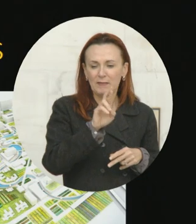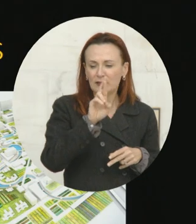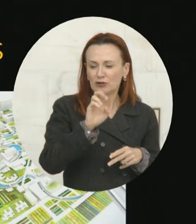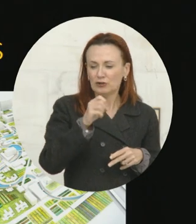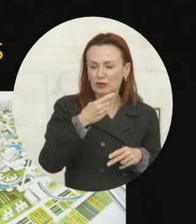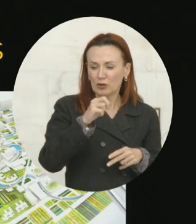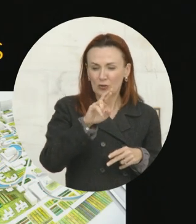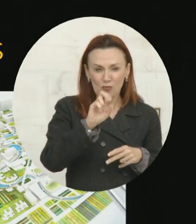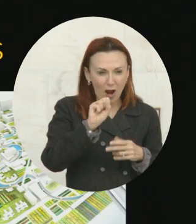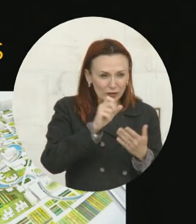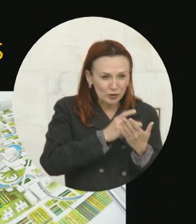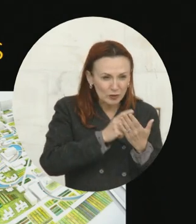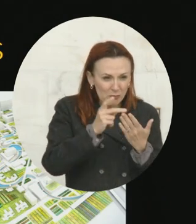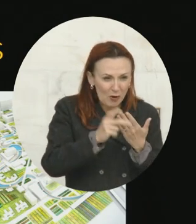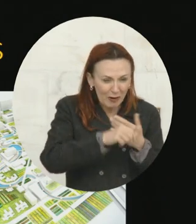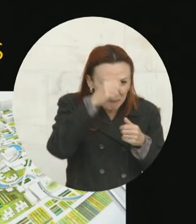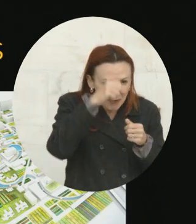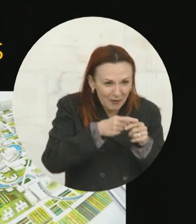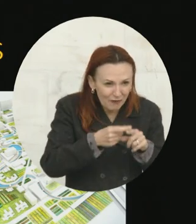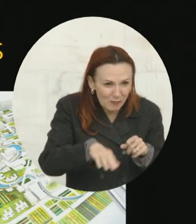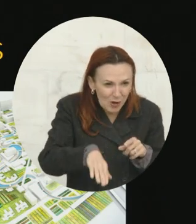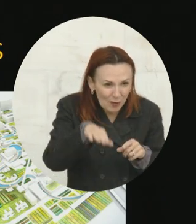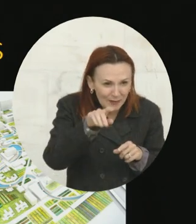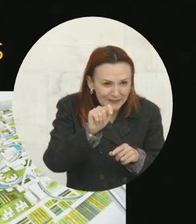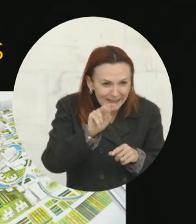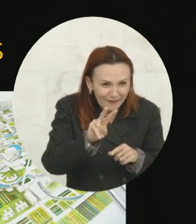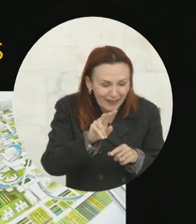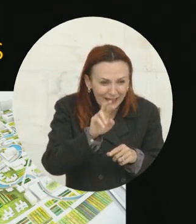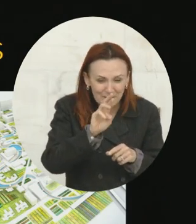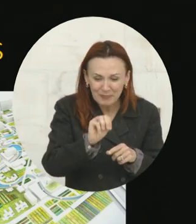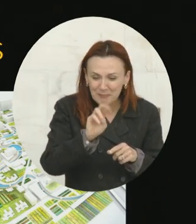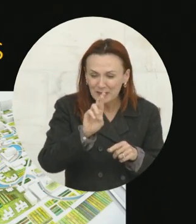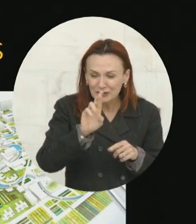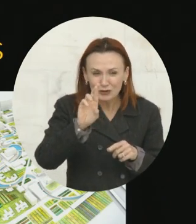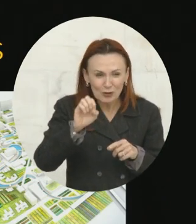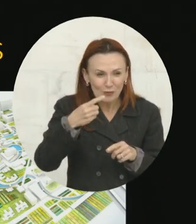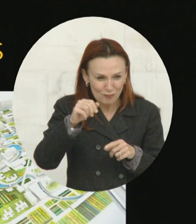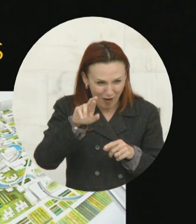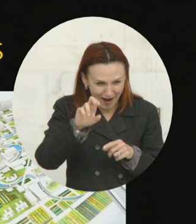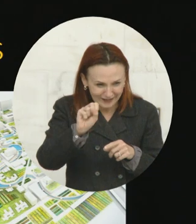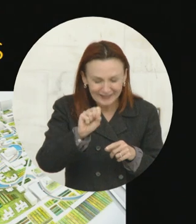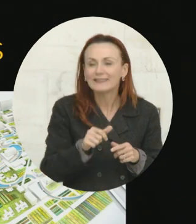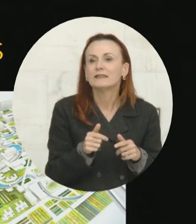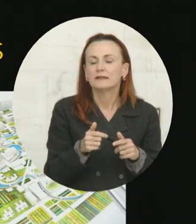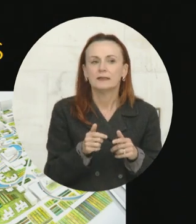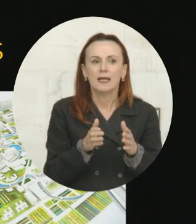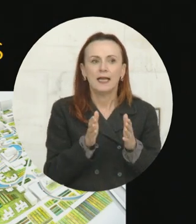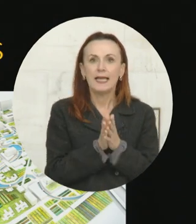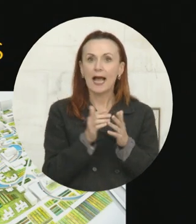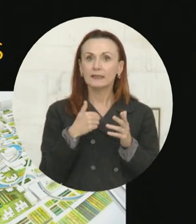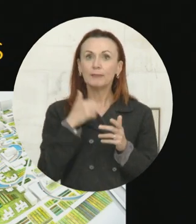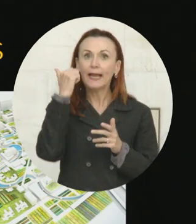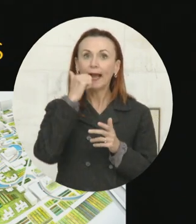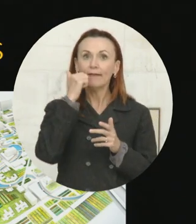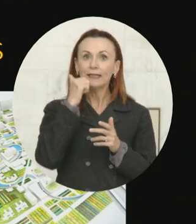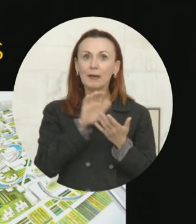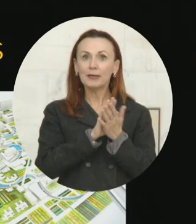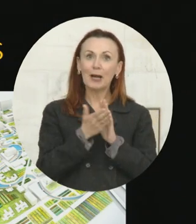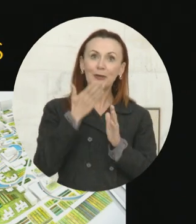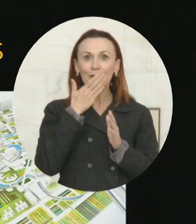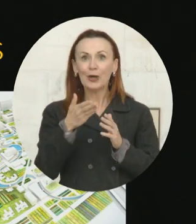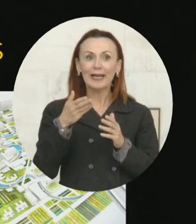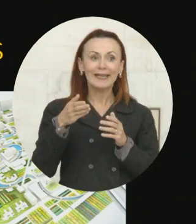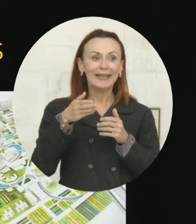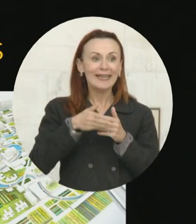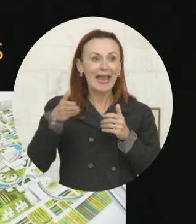childhoods, I hope. Okay, good. So when I was a kid, every single day Mr. Rogers asked me to be a good neighbor. And the reality is if I